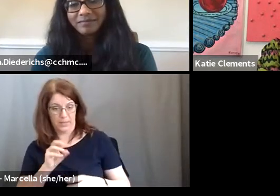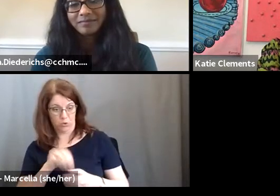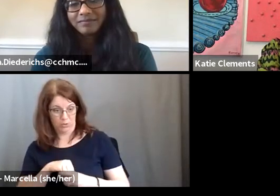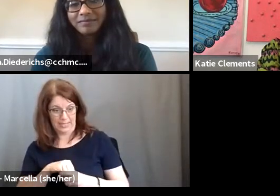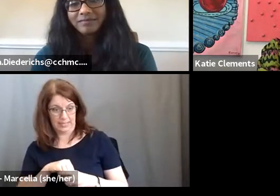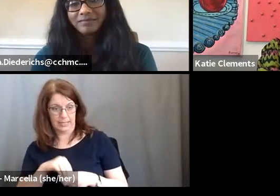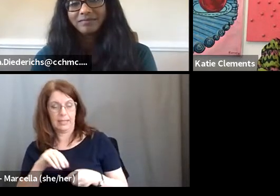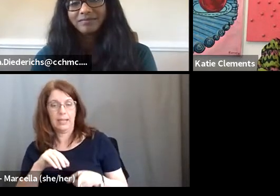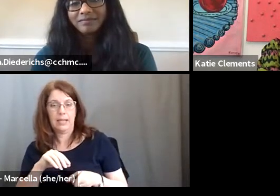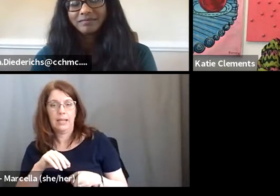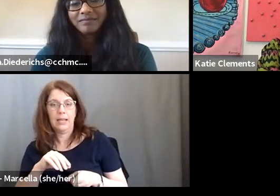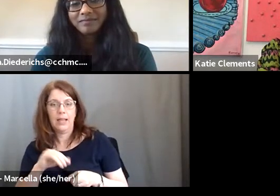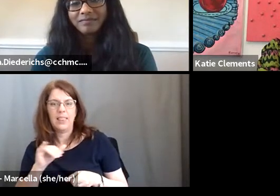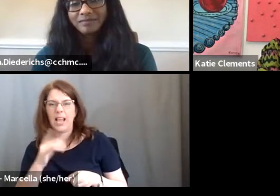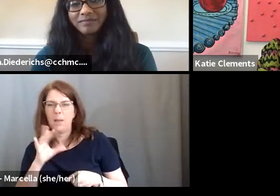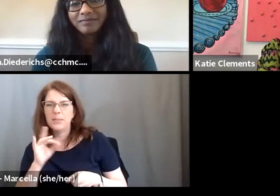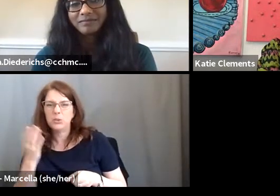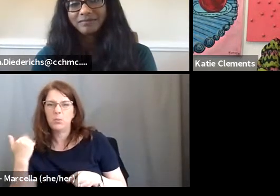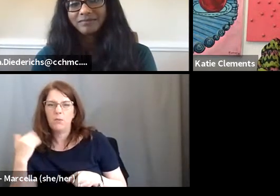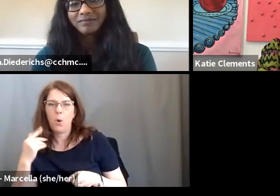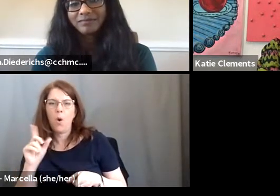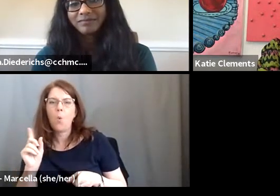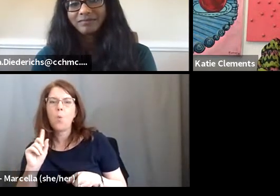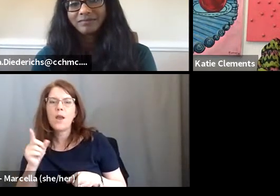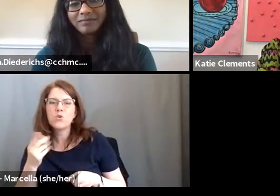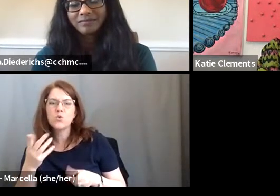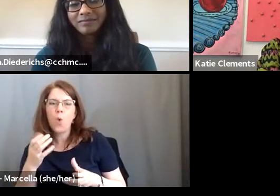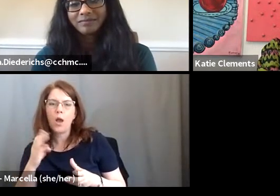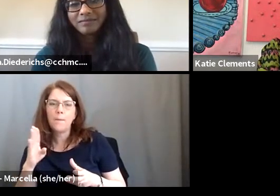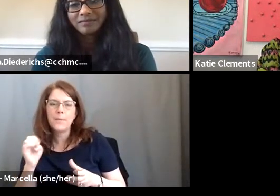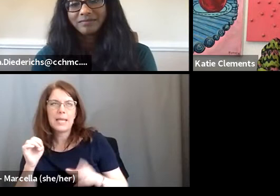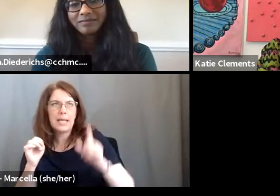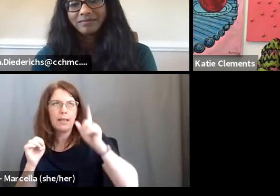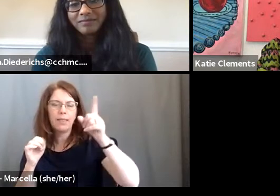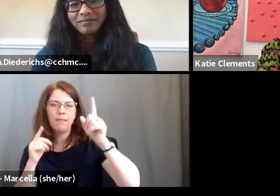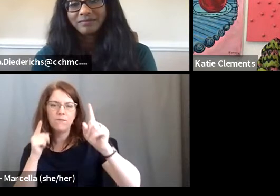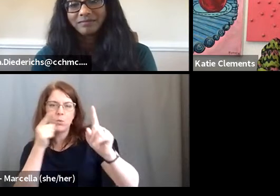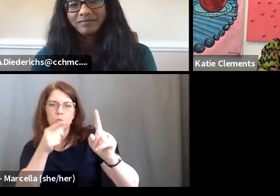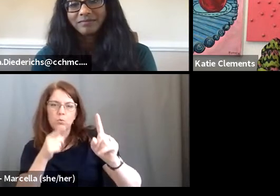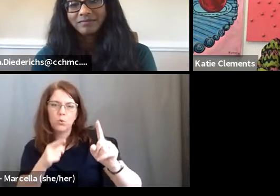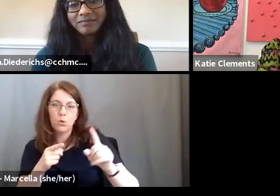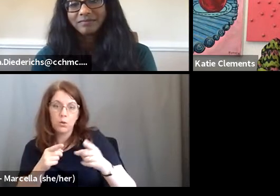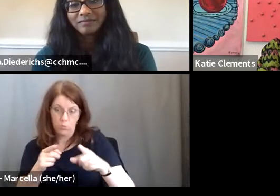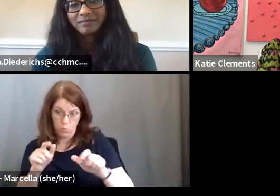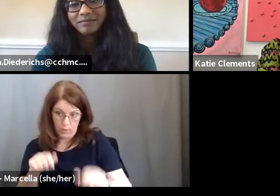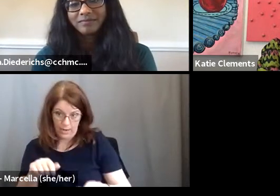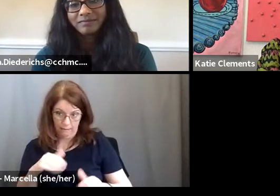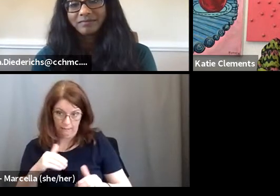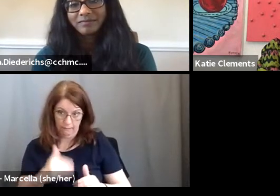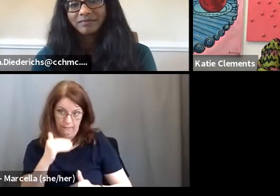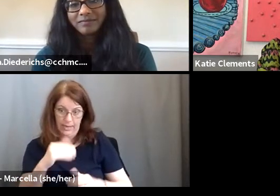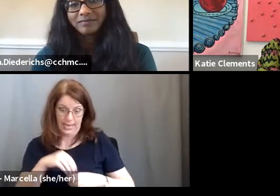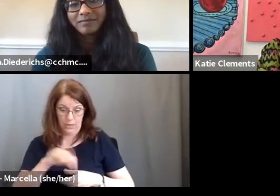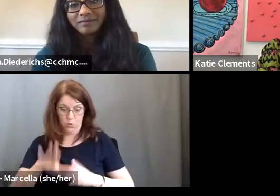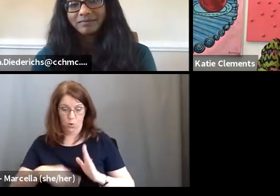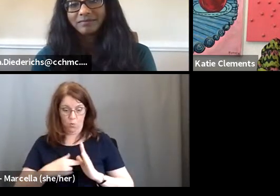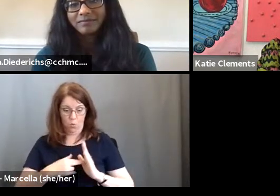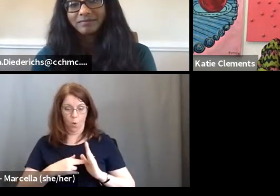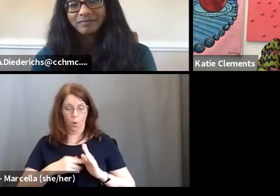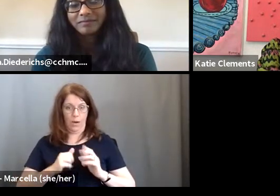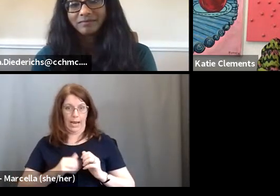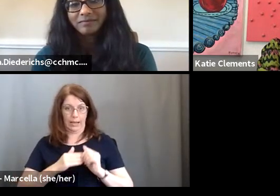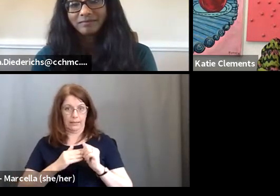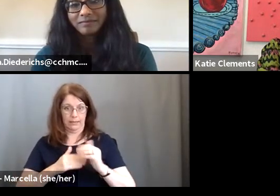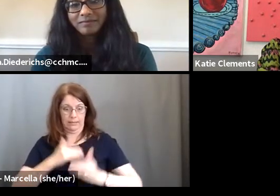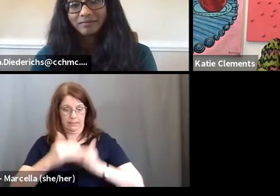at what, as I was talking about earlier, kind of where you want to be. And do you have the ability to get there in the role that you're at or